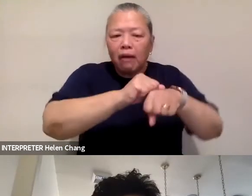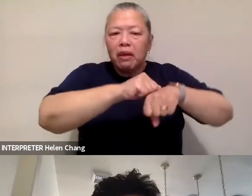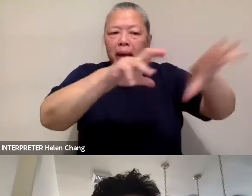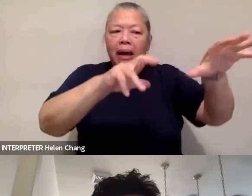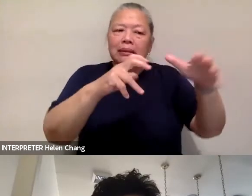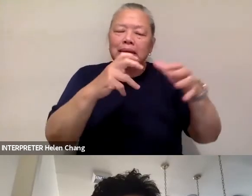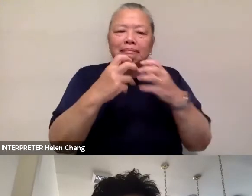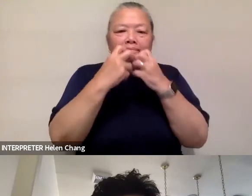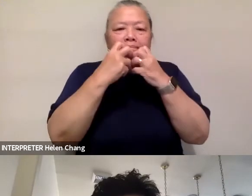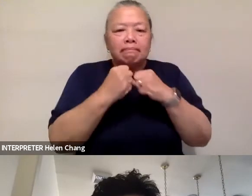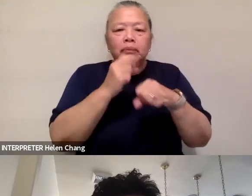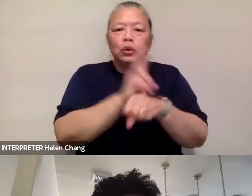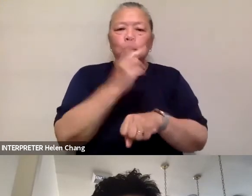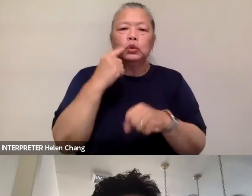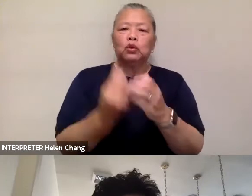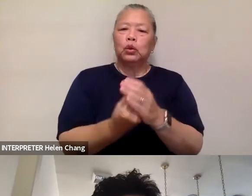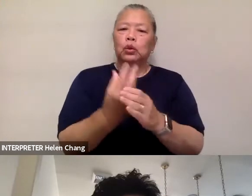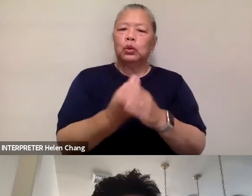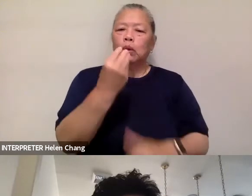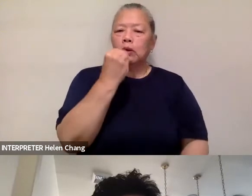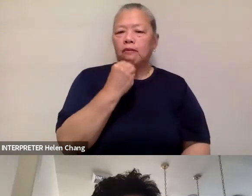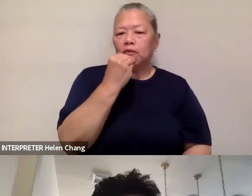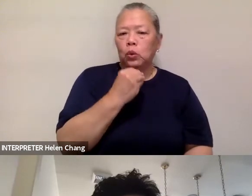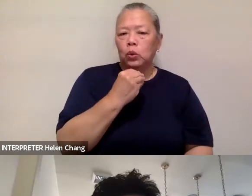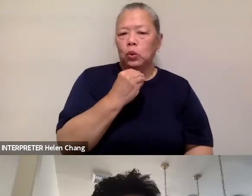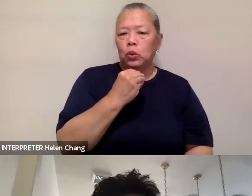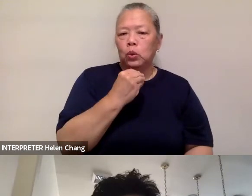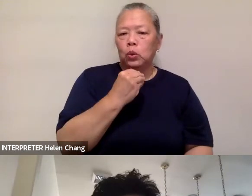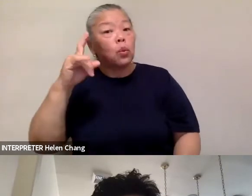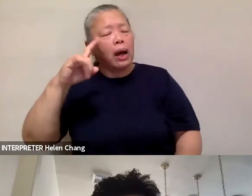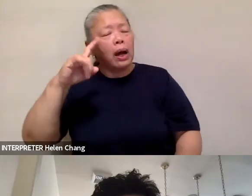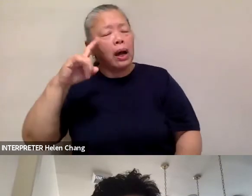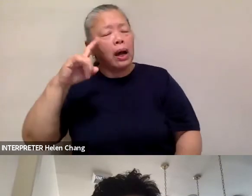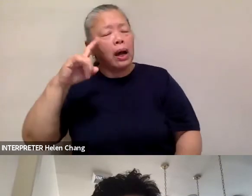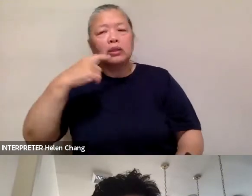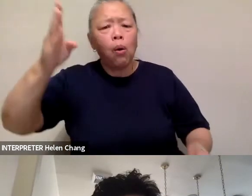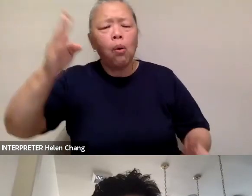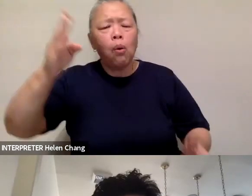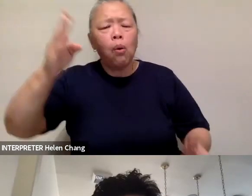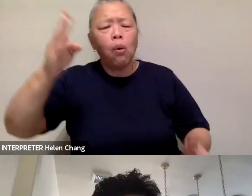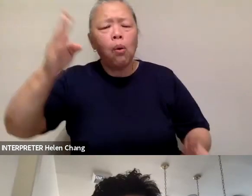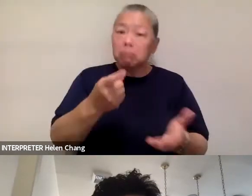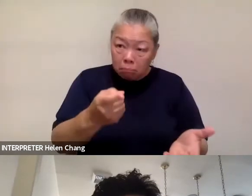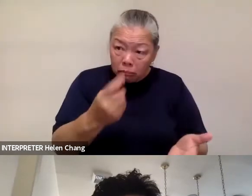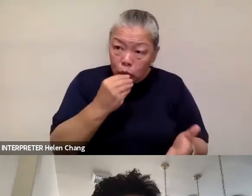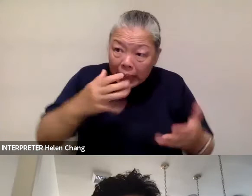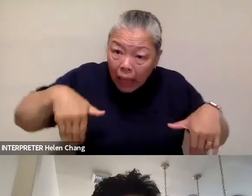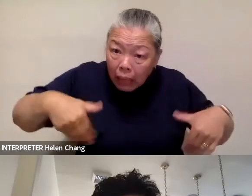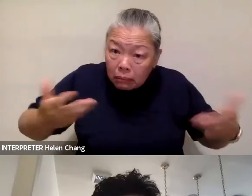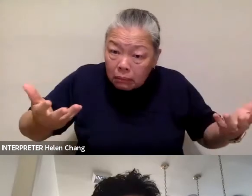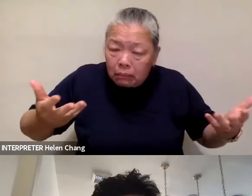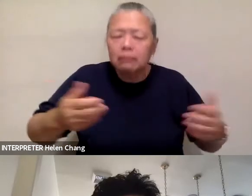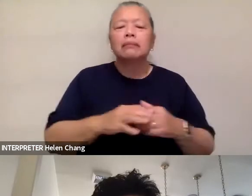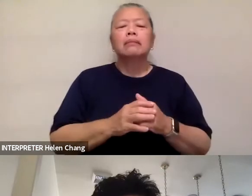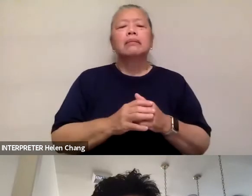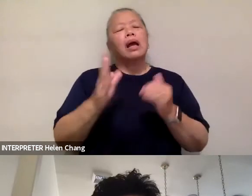produce food. And that's why the greeting of food is very, very important. So, and it also reflects the different cuisine.